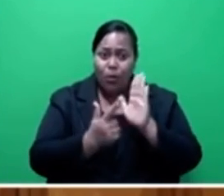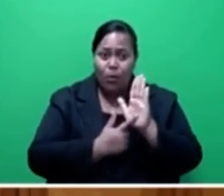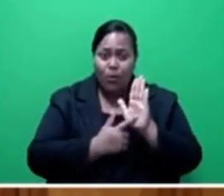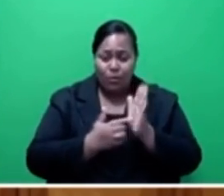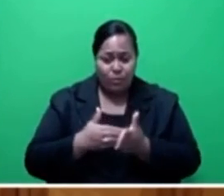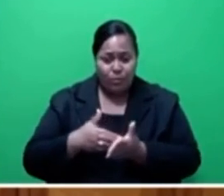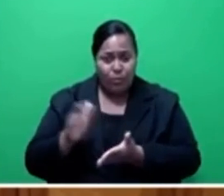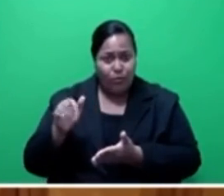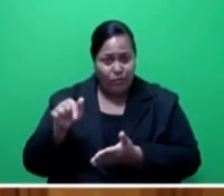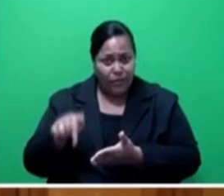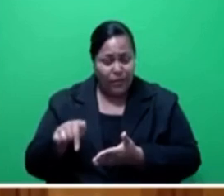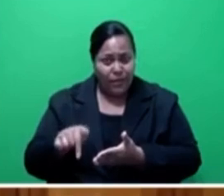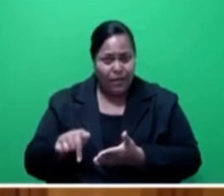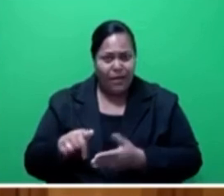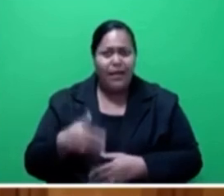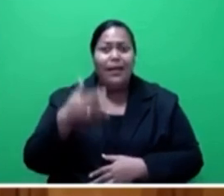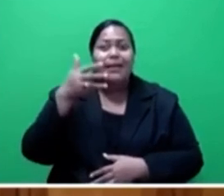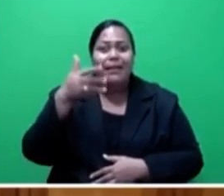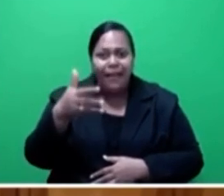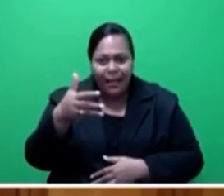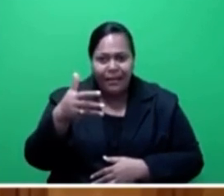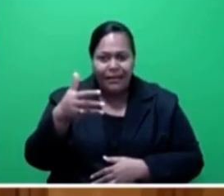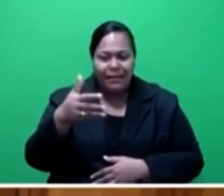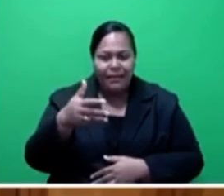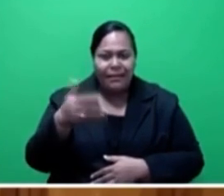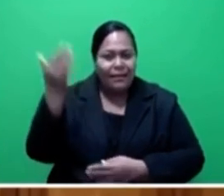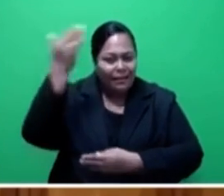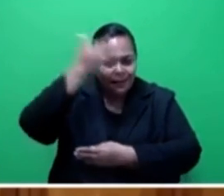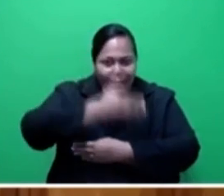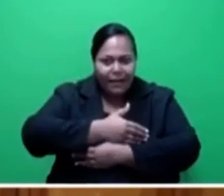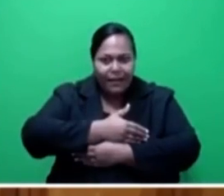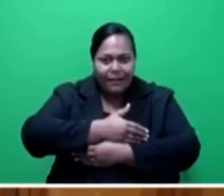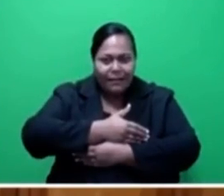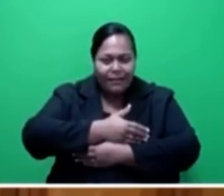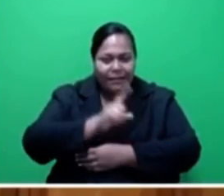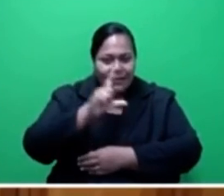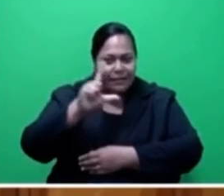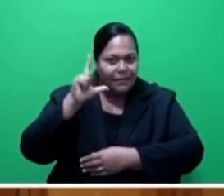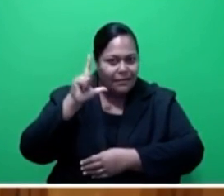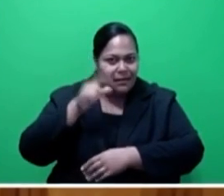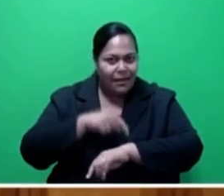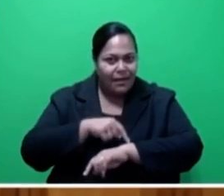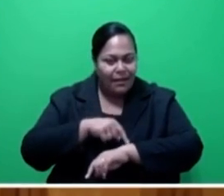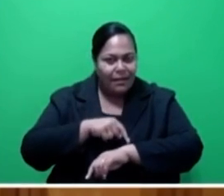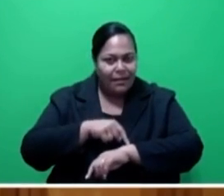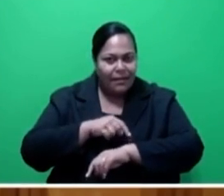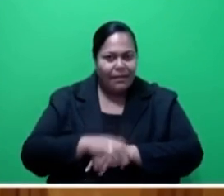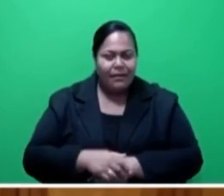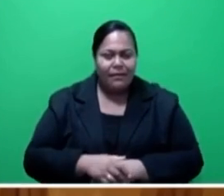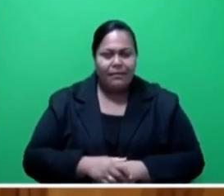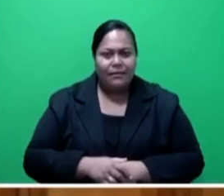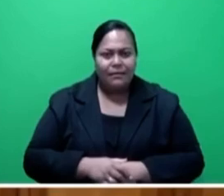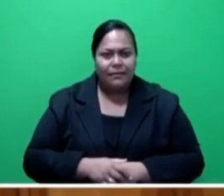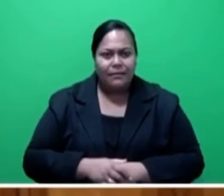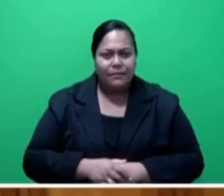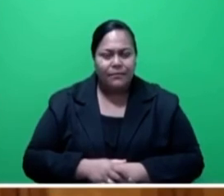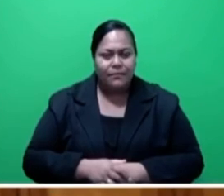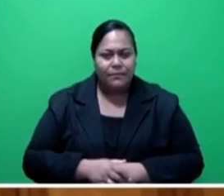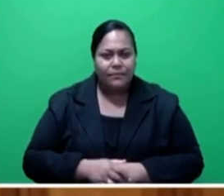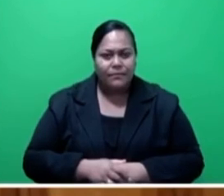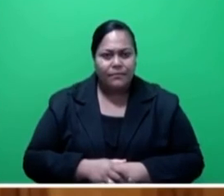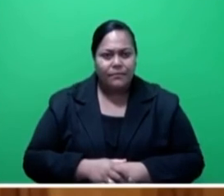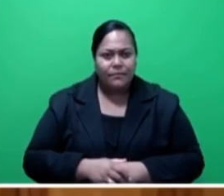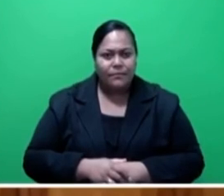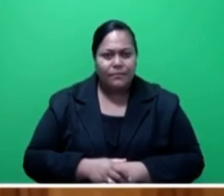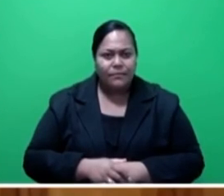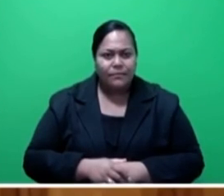This was 9 p.m. last evening on the board's speaker. It was bad enough that